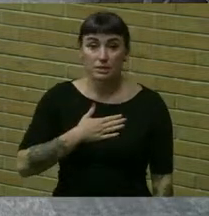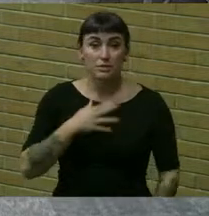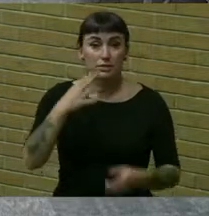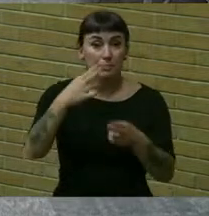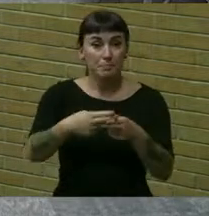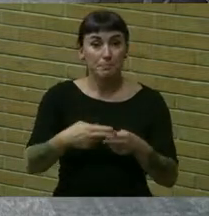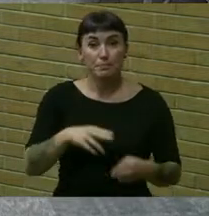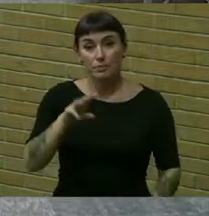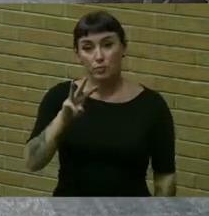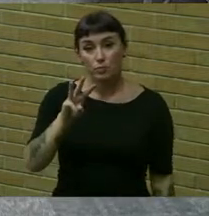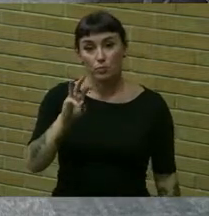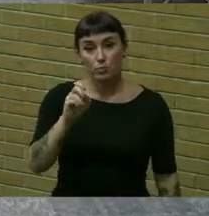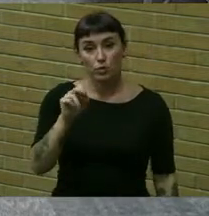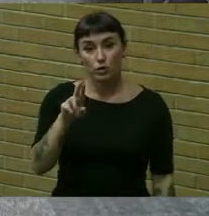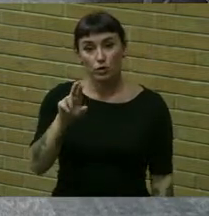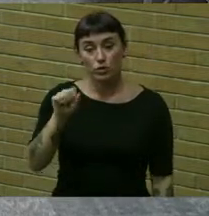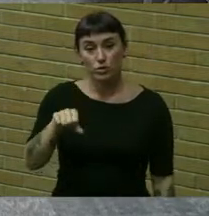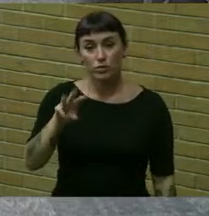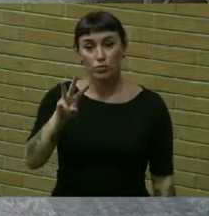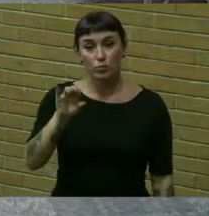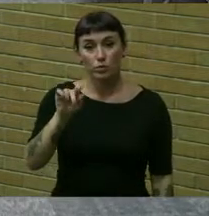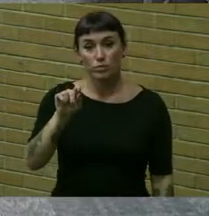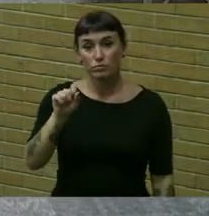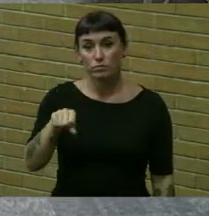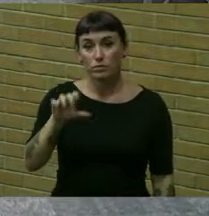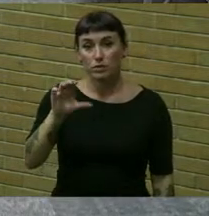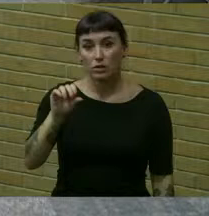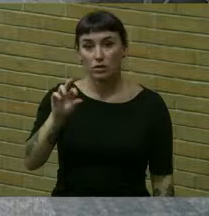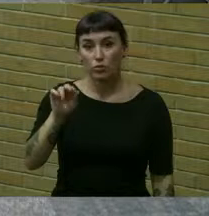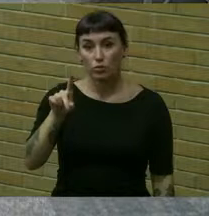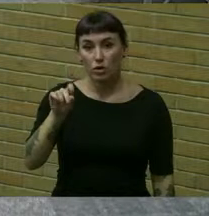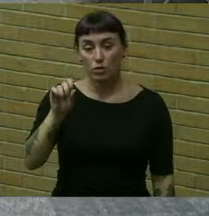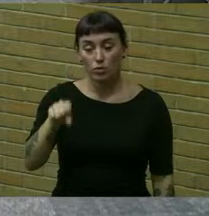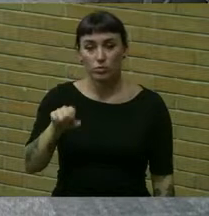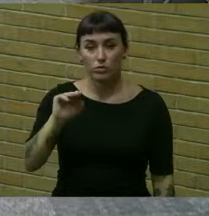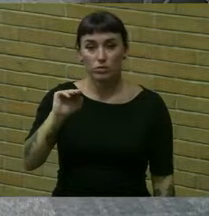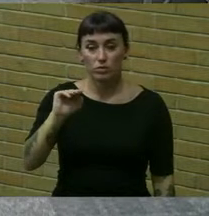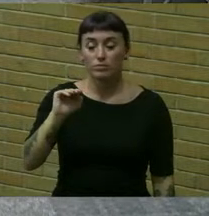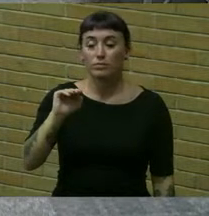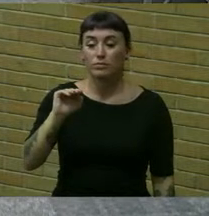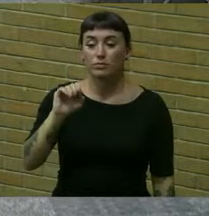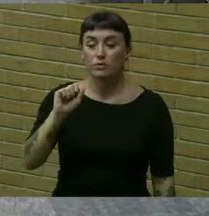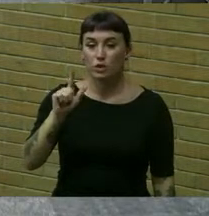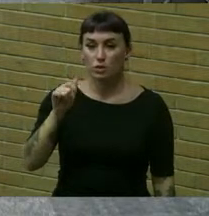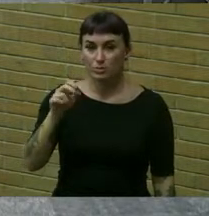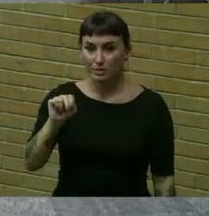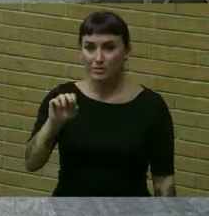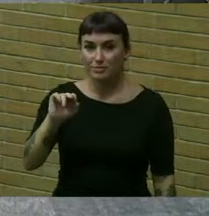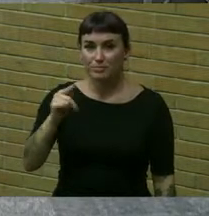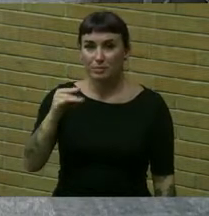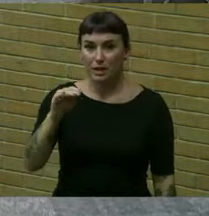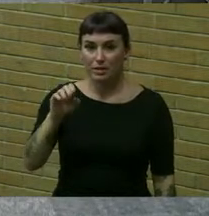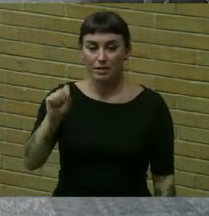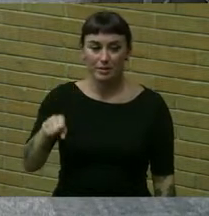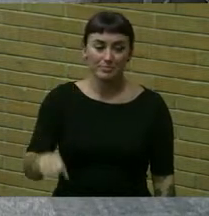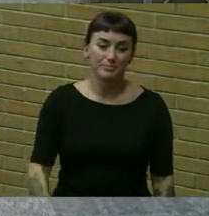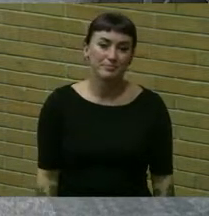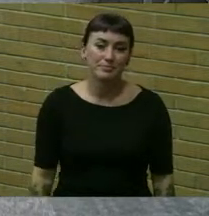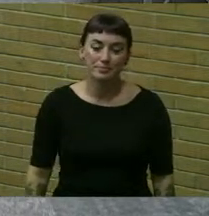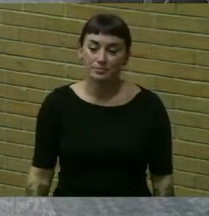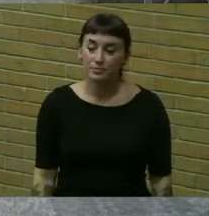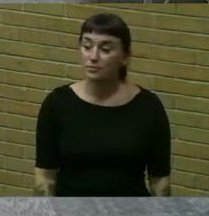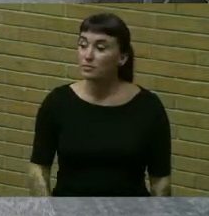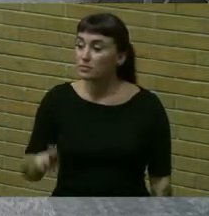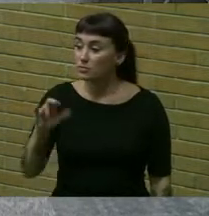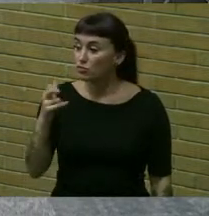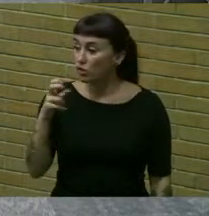roll council member werner aye council member wilk aye council member corrado aye council member salzman aye supervisor mealy aye